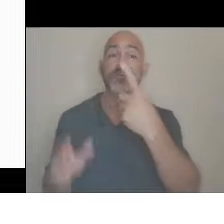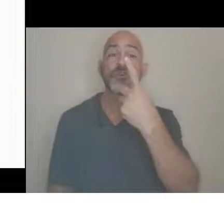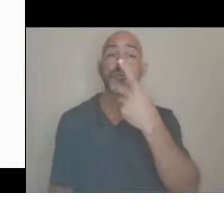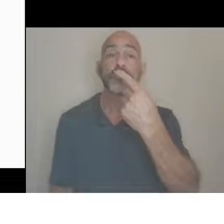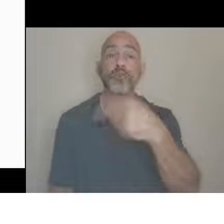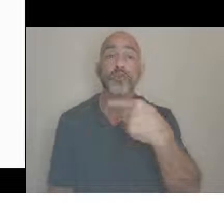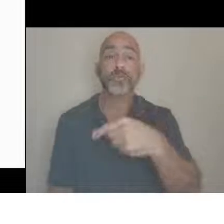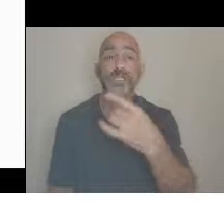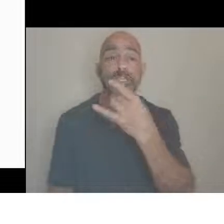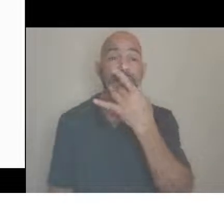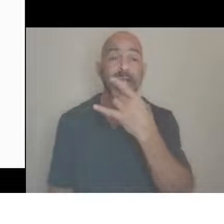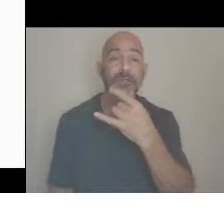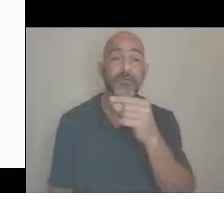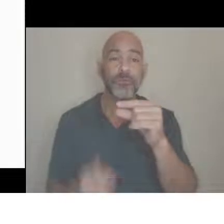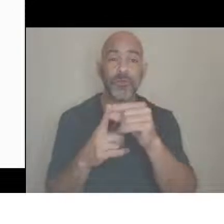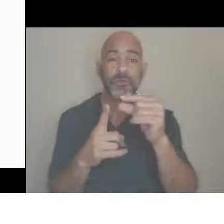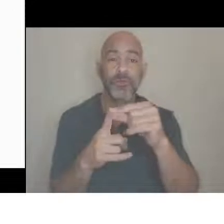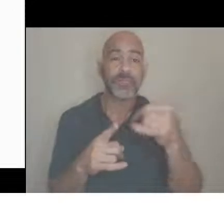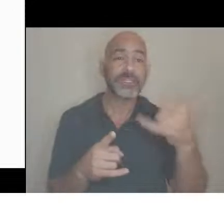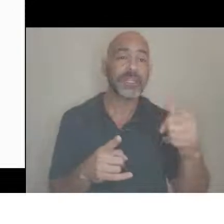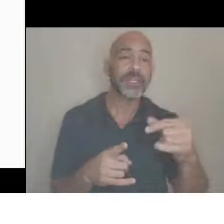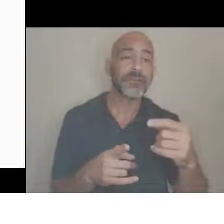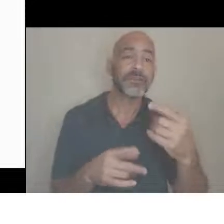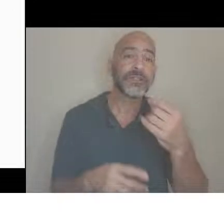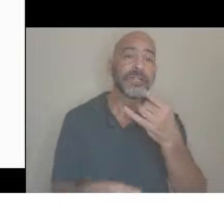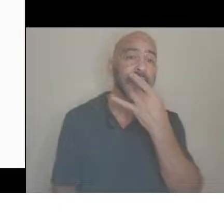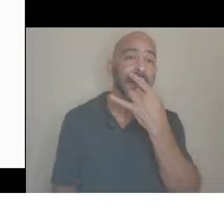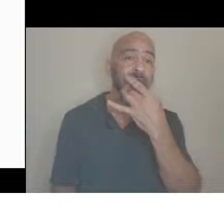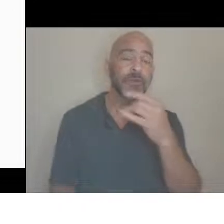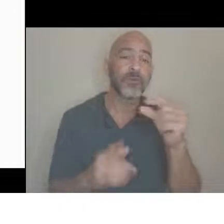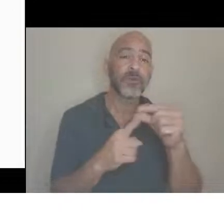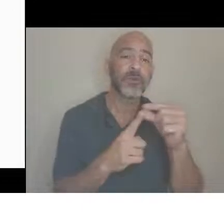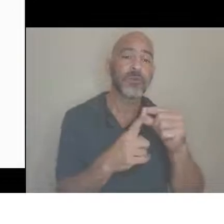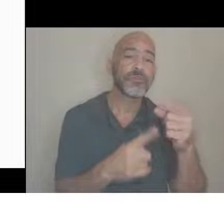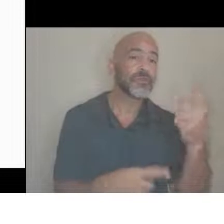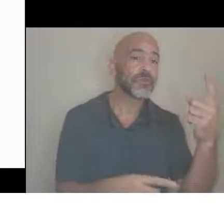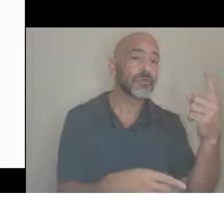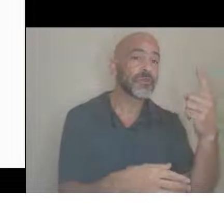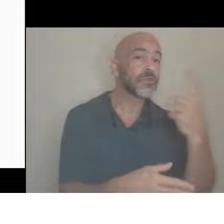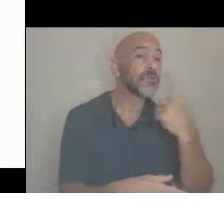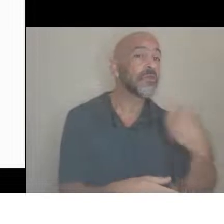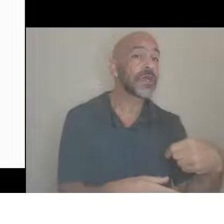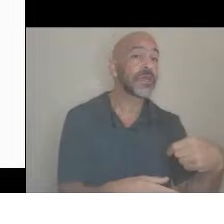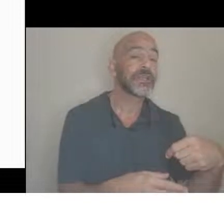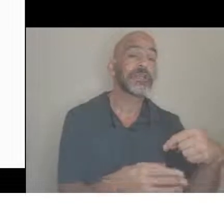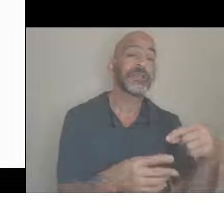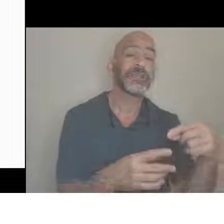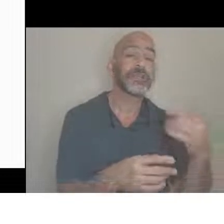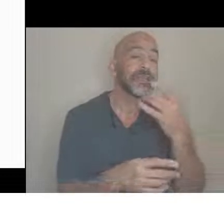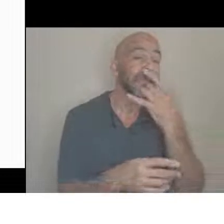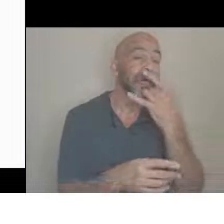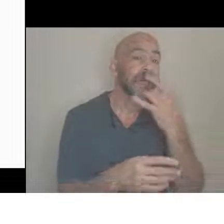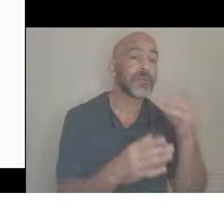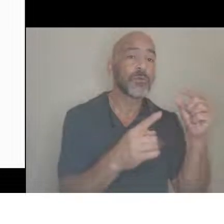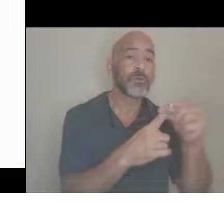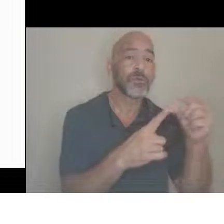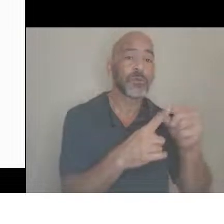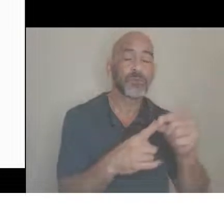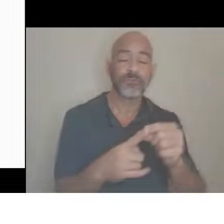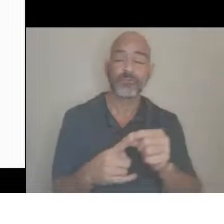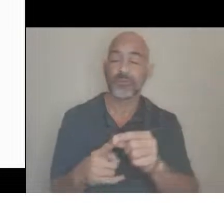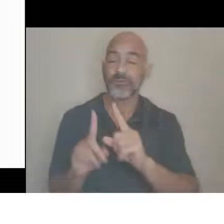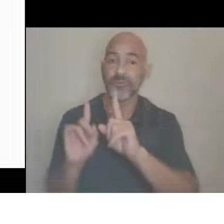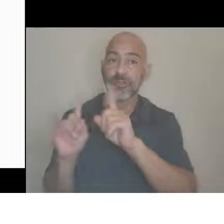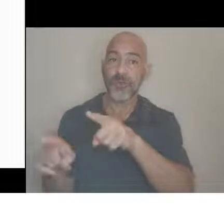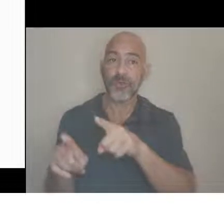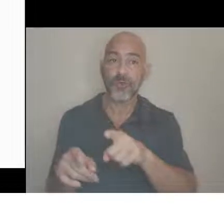light words, that we're talking about words that, you know, range from